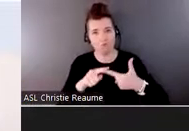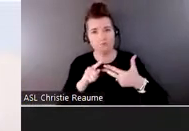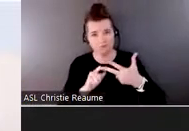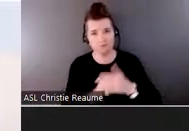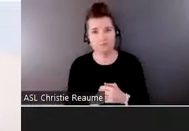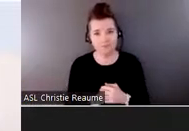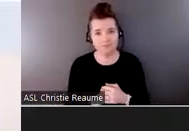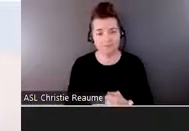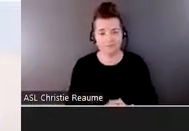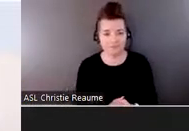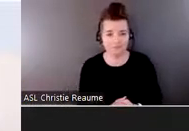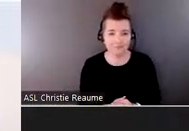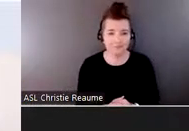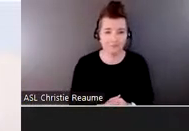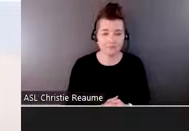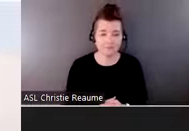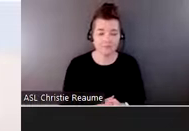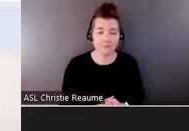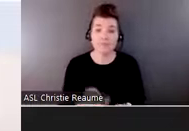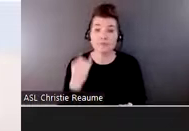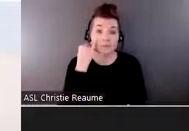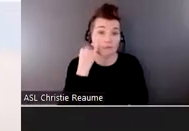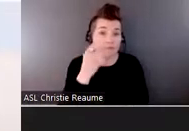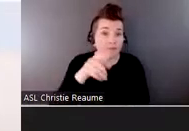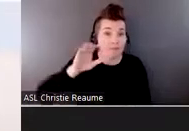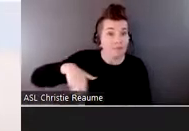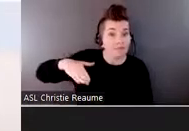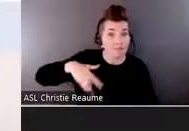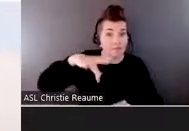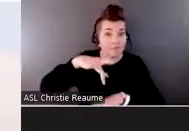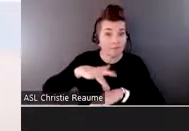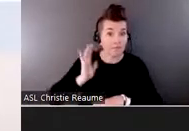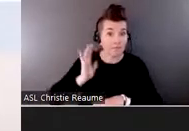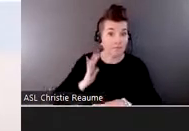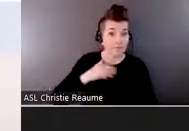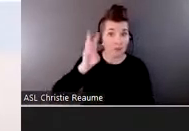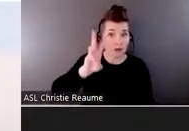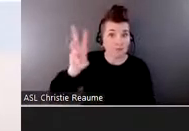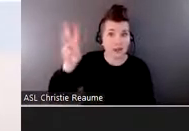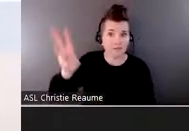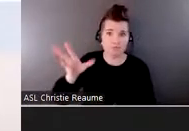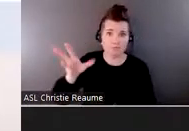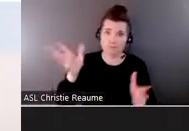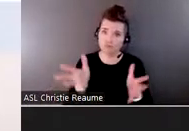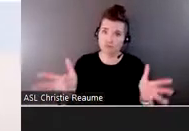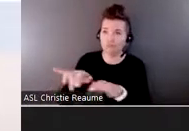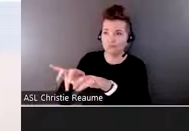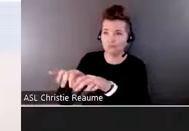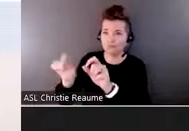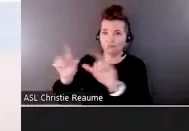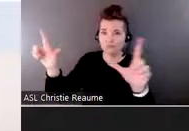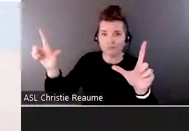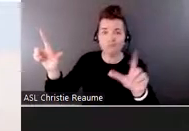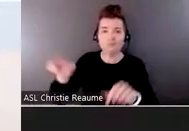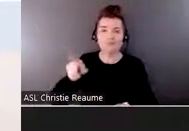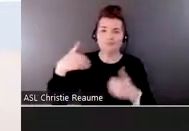If you haven't been to our website, encourage you to check out the website or our social media channels. We have lots of information